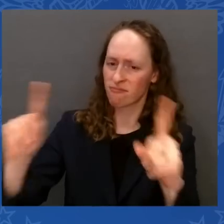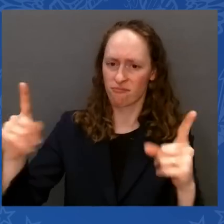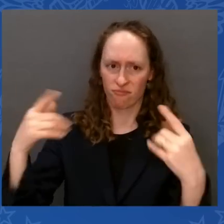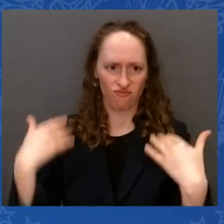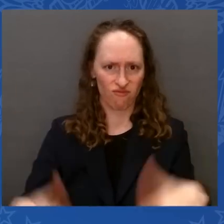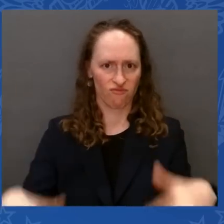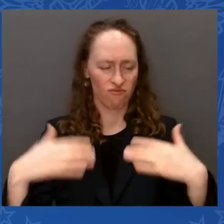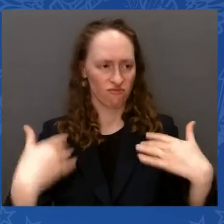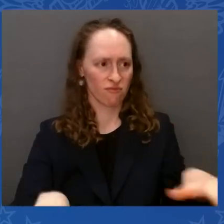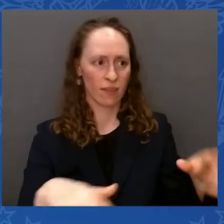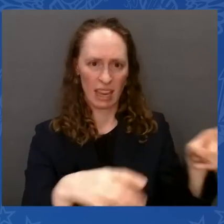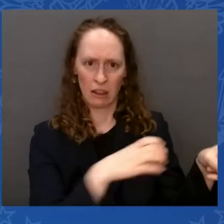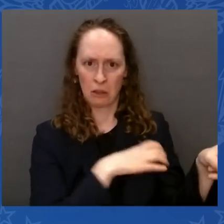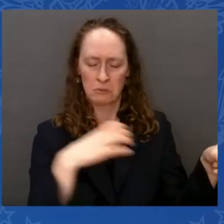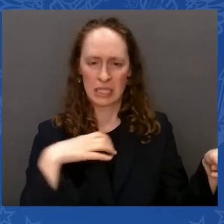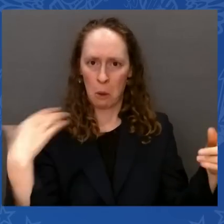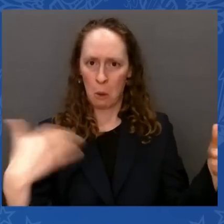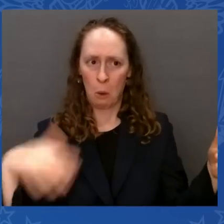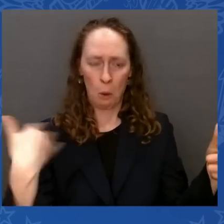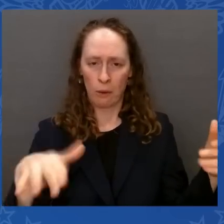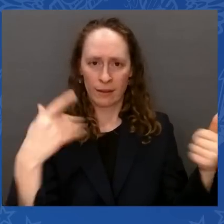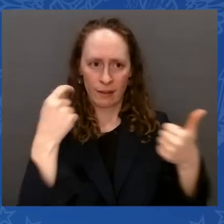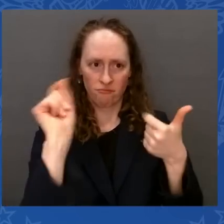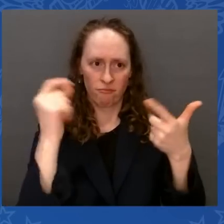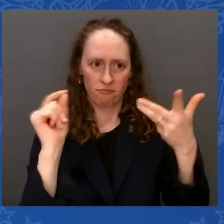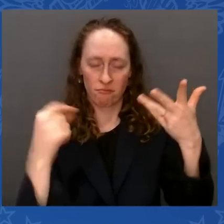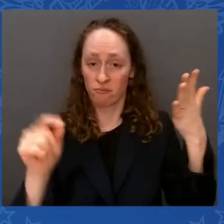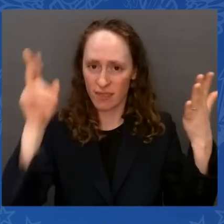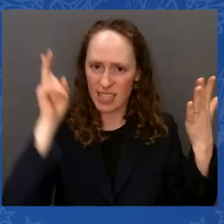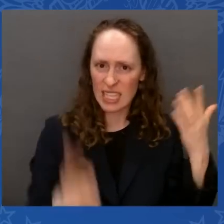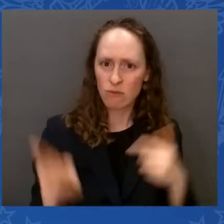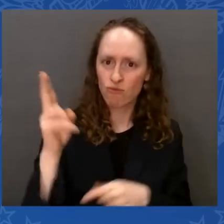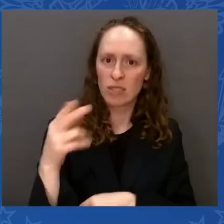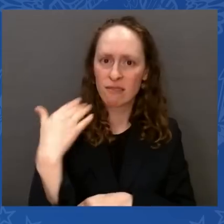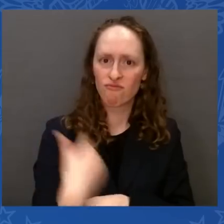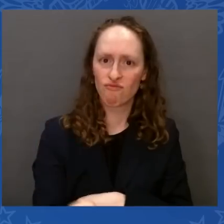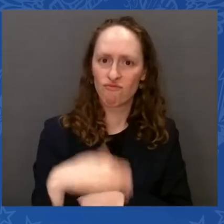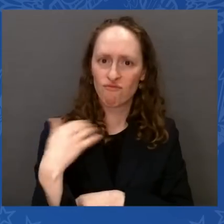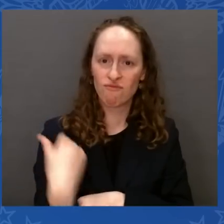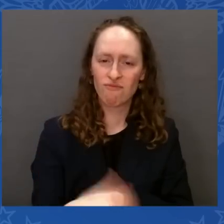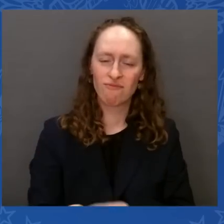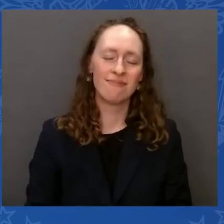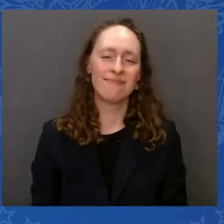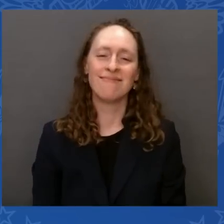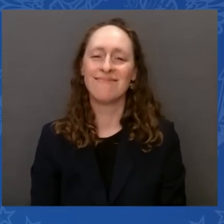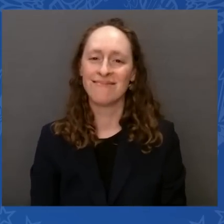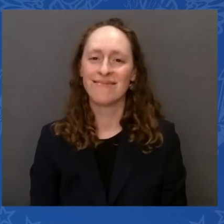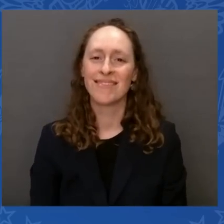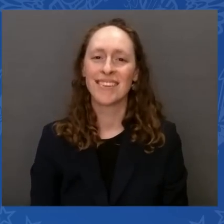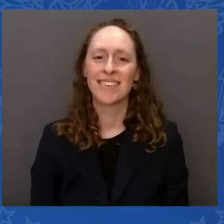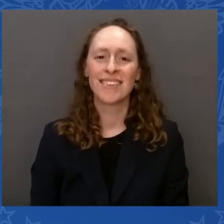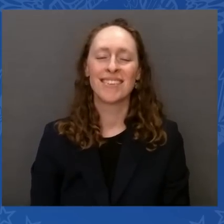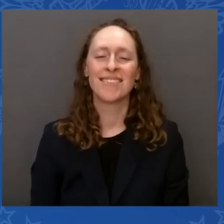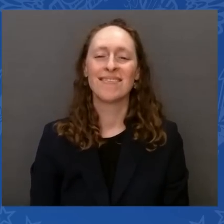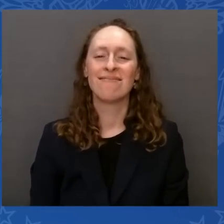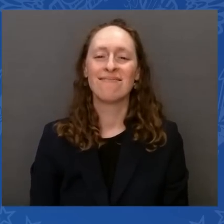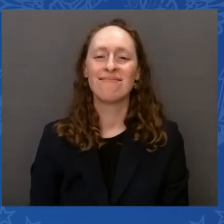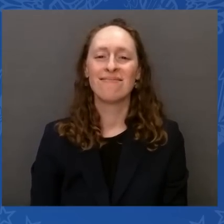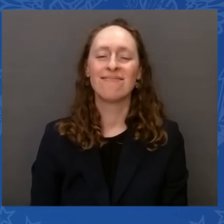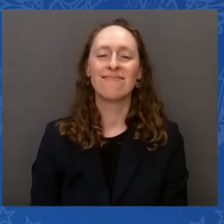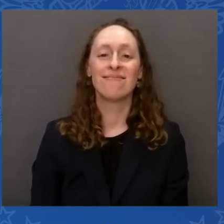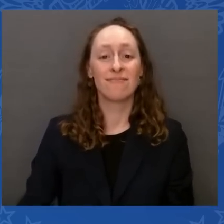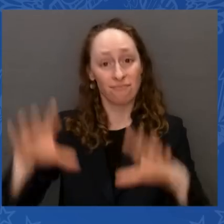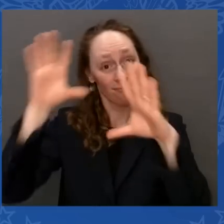Together, we continuously put people over politics. Not a sound bite.